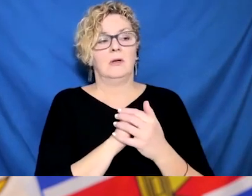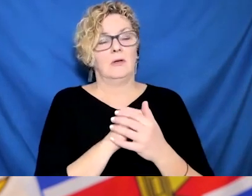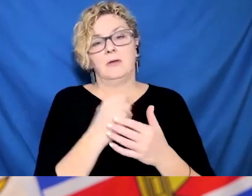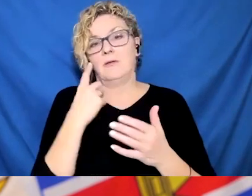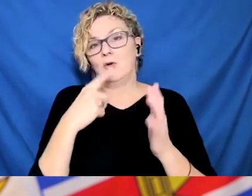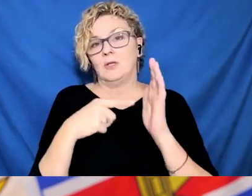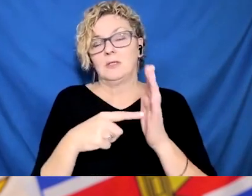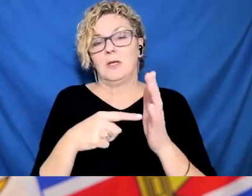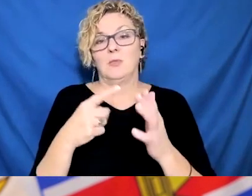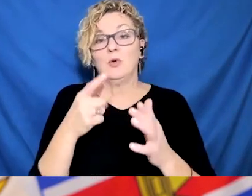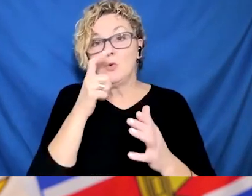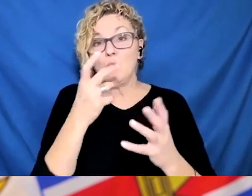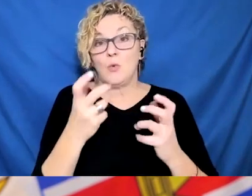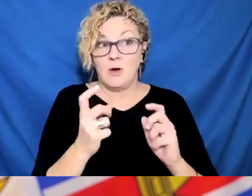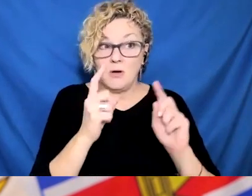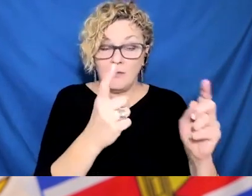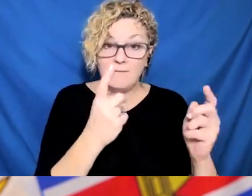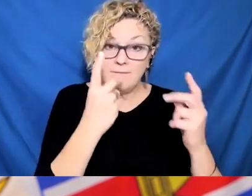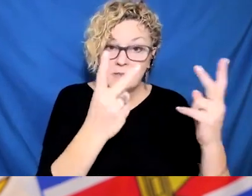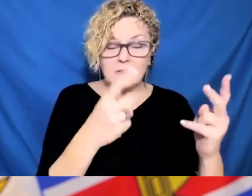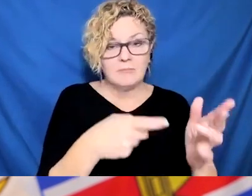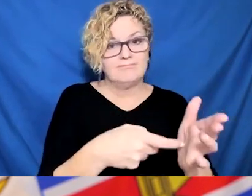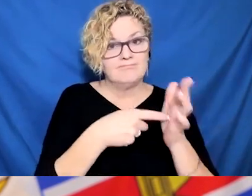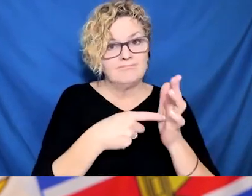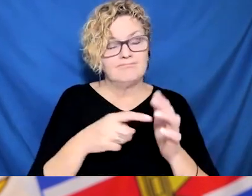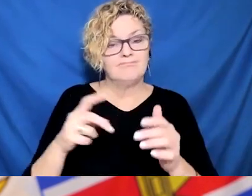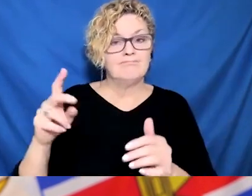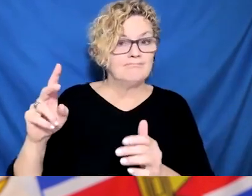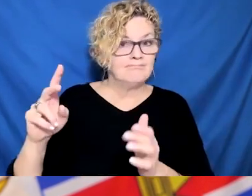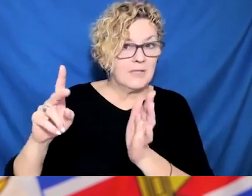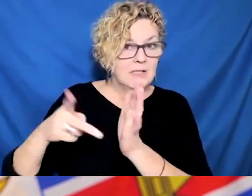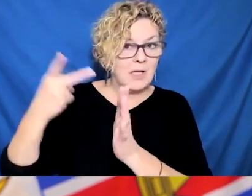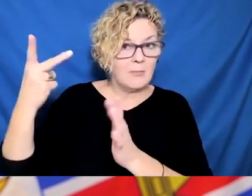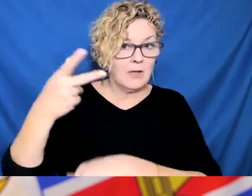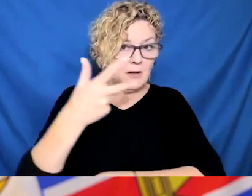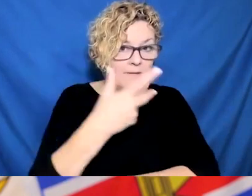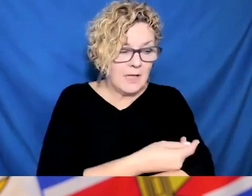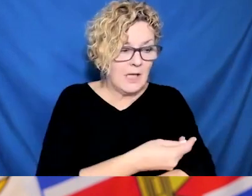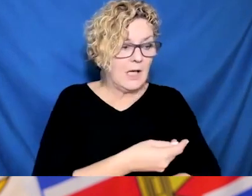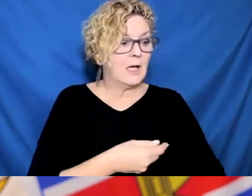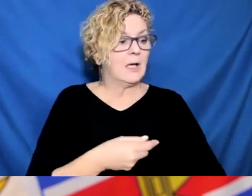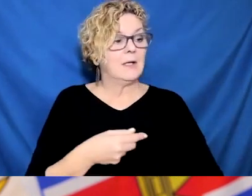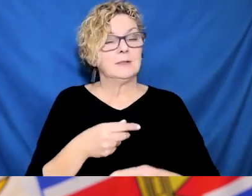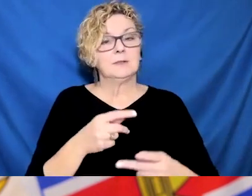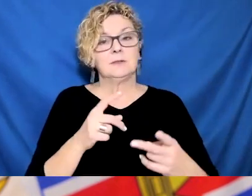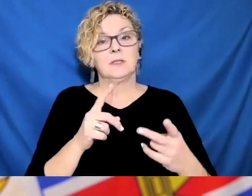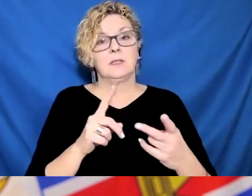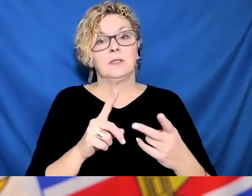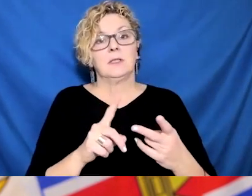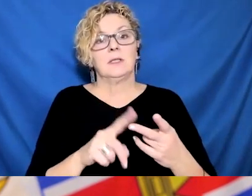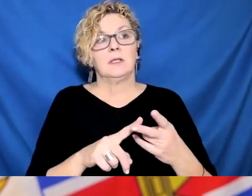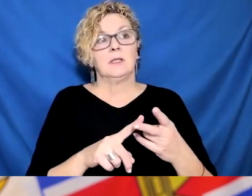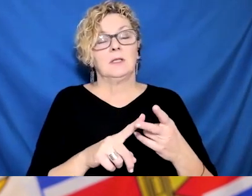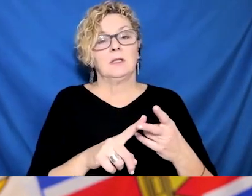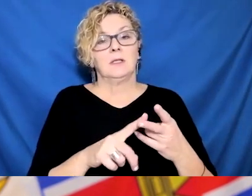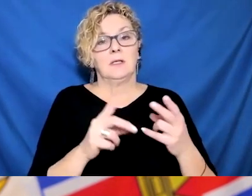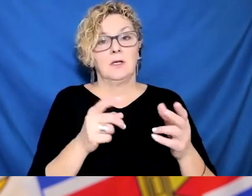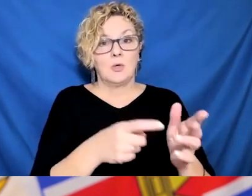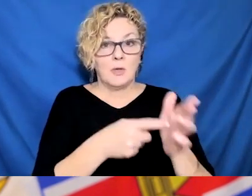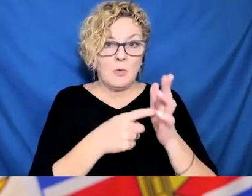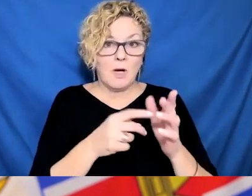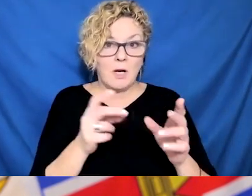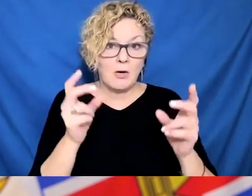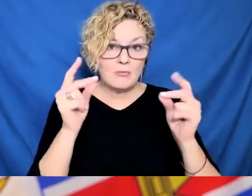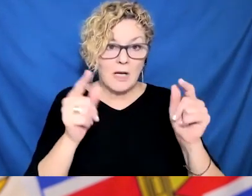In your mind, is that acceptable? And I guess also, is it acceptable for us to close an entire healthcare facility like Barrier and